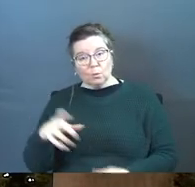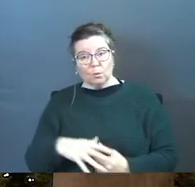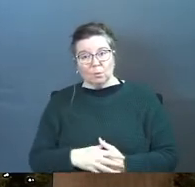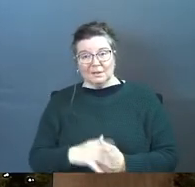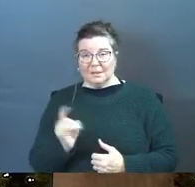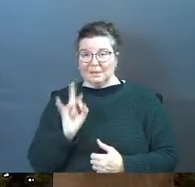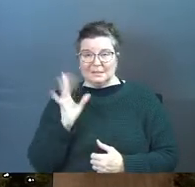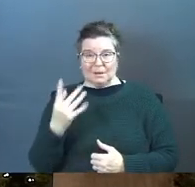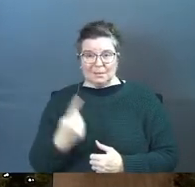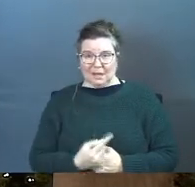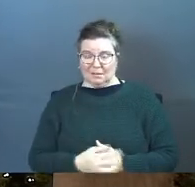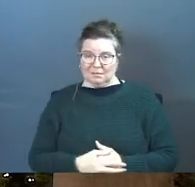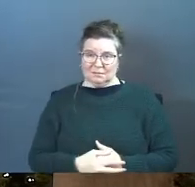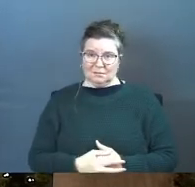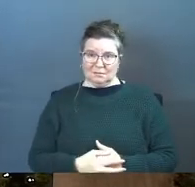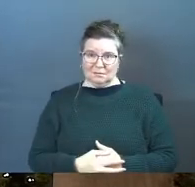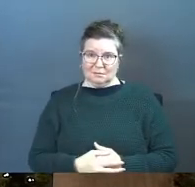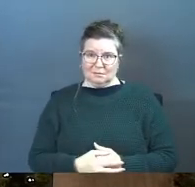terrible day